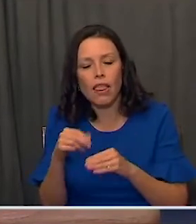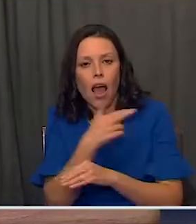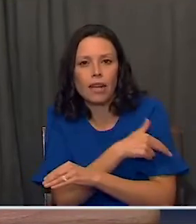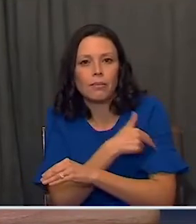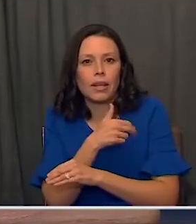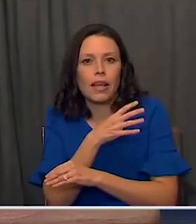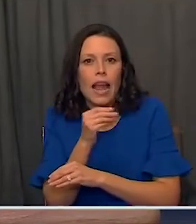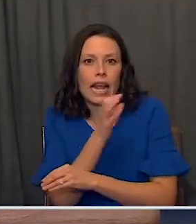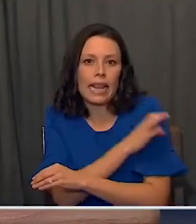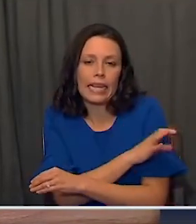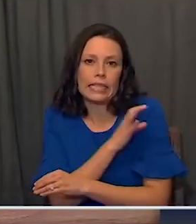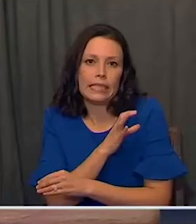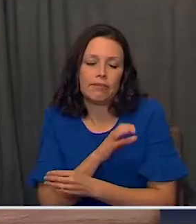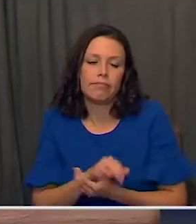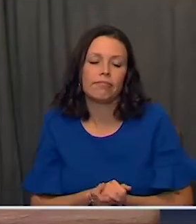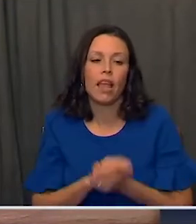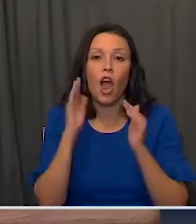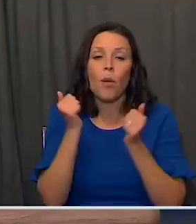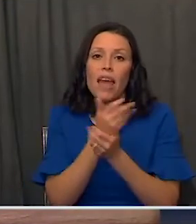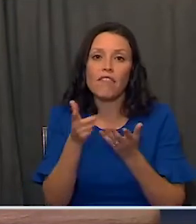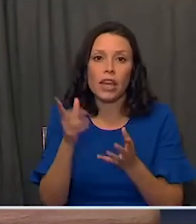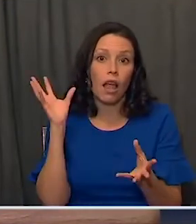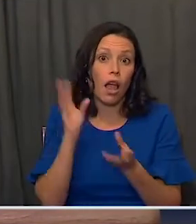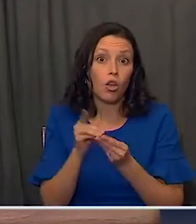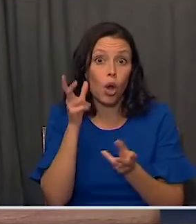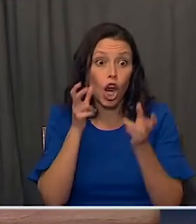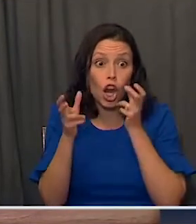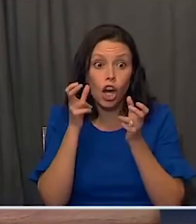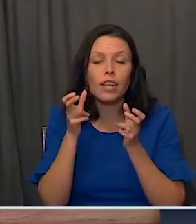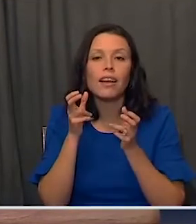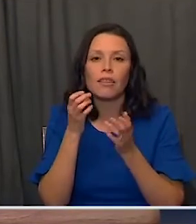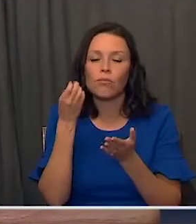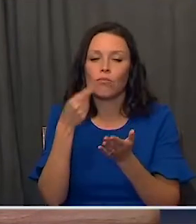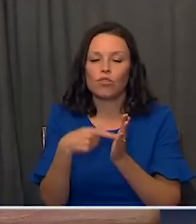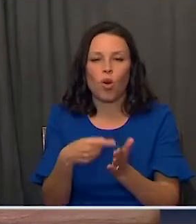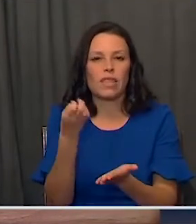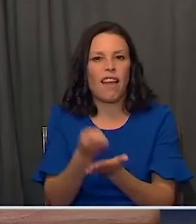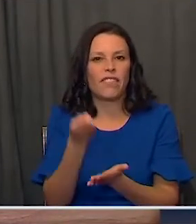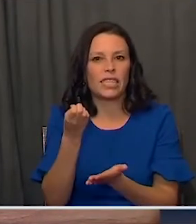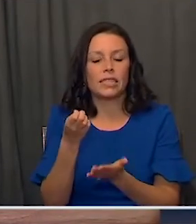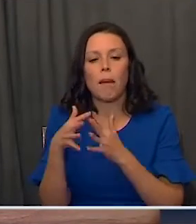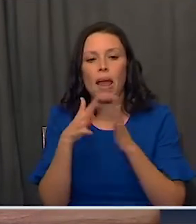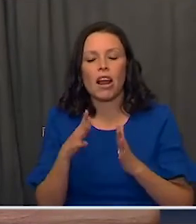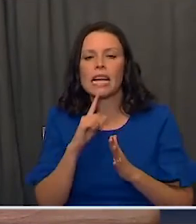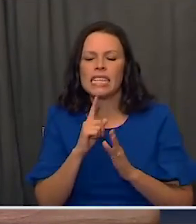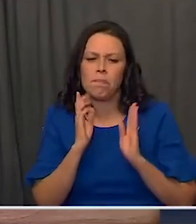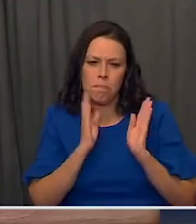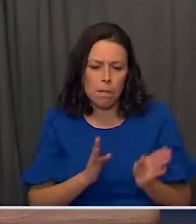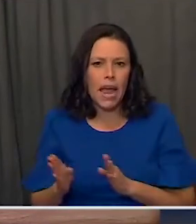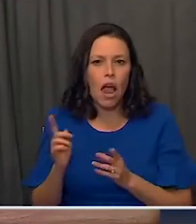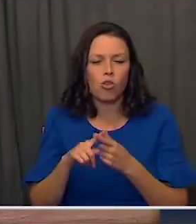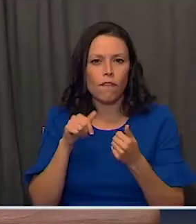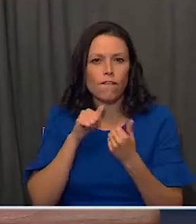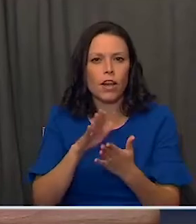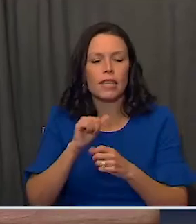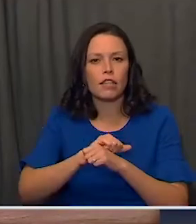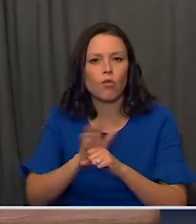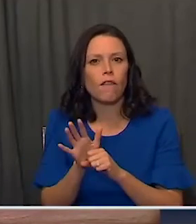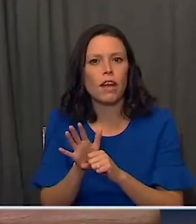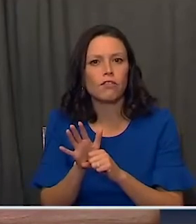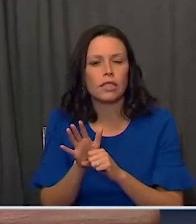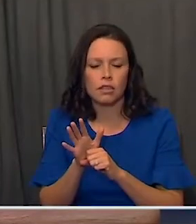and our clinics. I hope everything you've heard today gives evidence of what I said at the start, that America has never been more prepared to combat this virus.